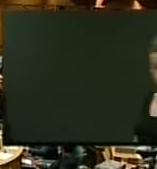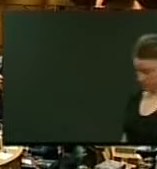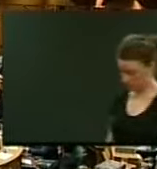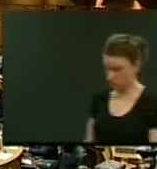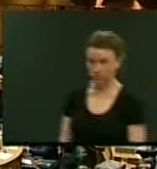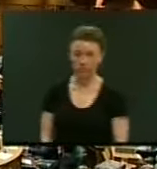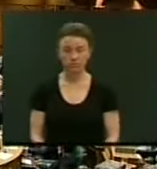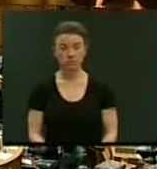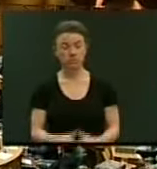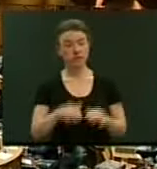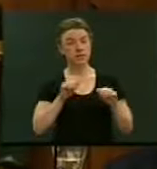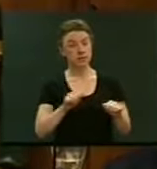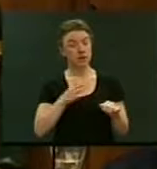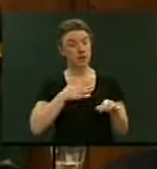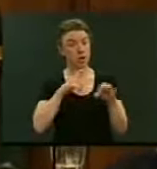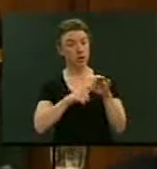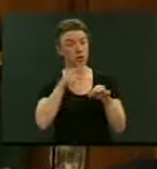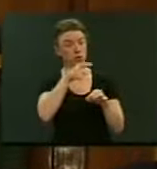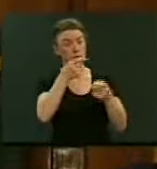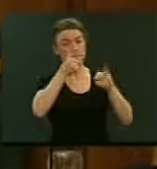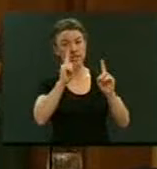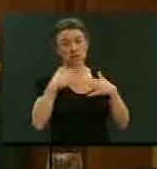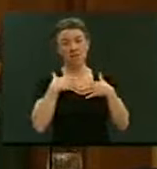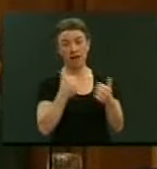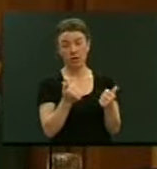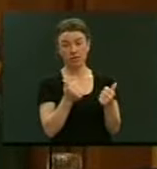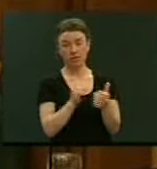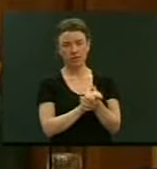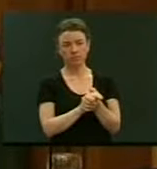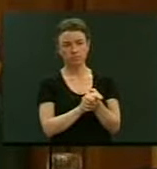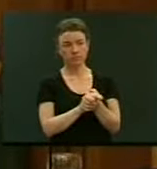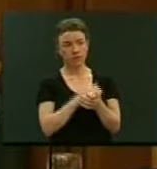Mr. Speaker, my question is to the Minister of Health. What is the government...